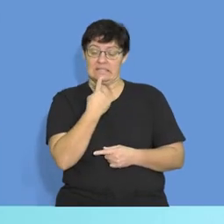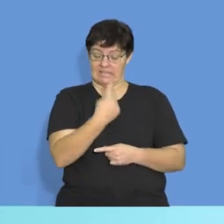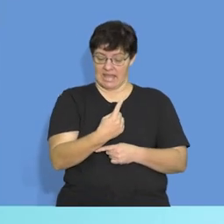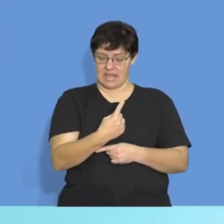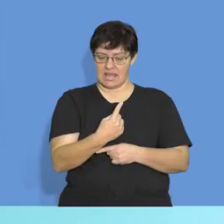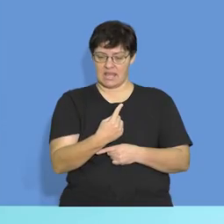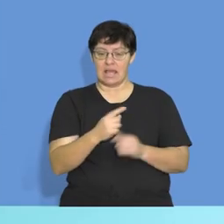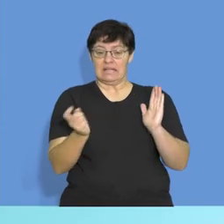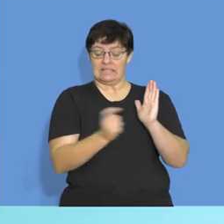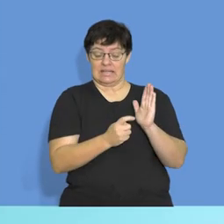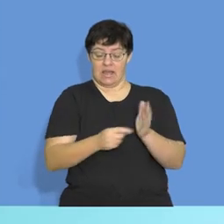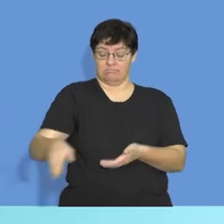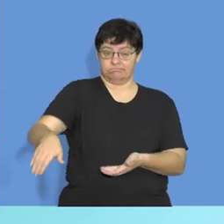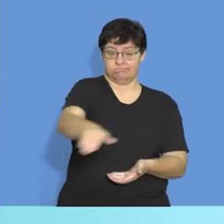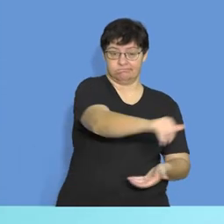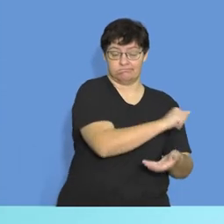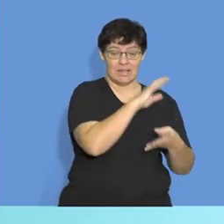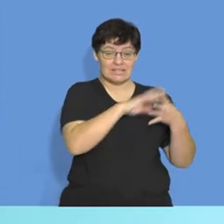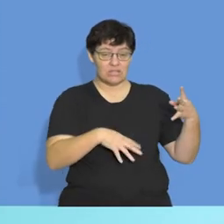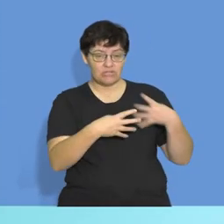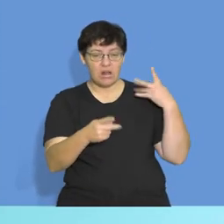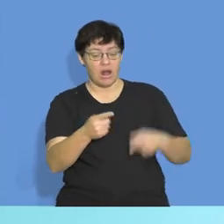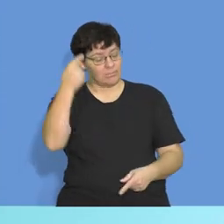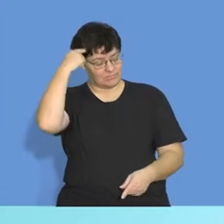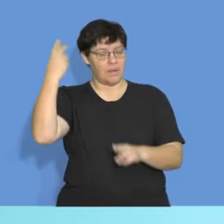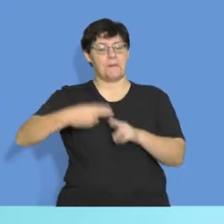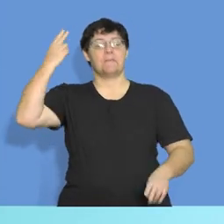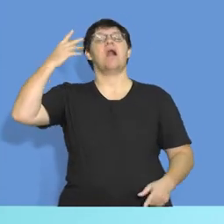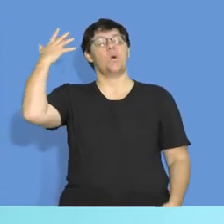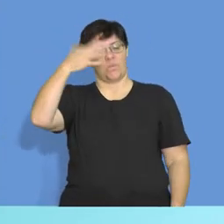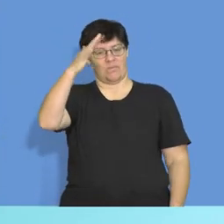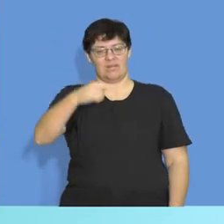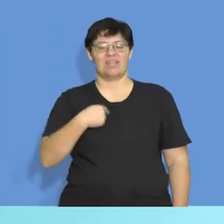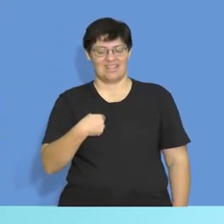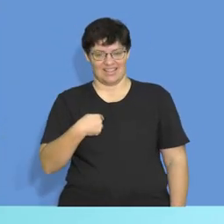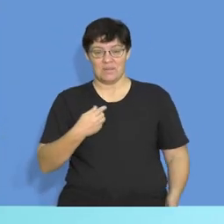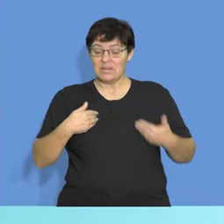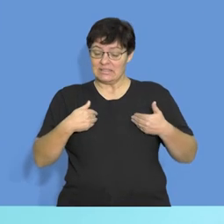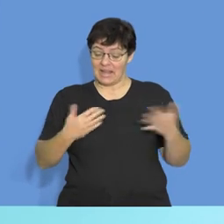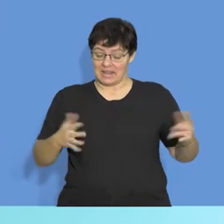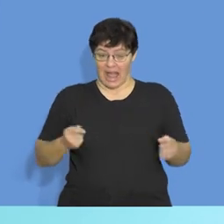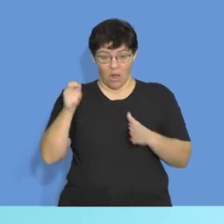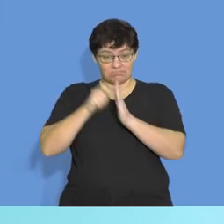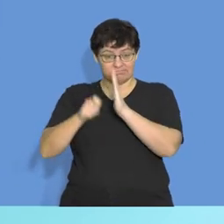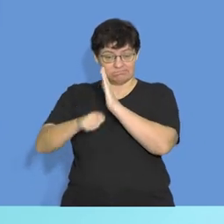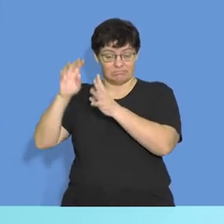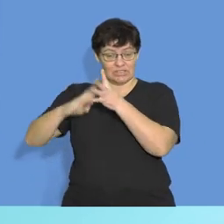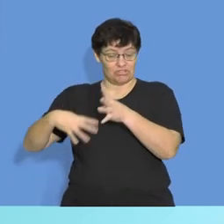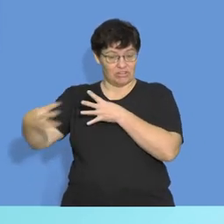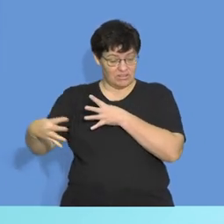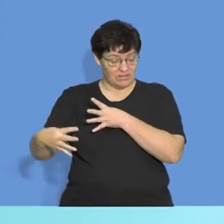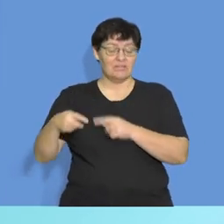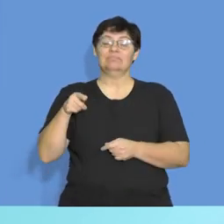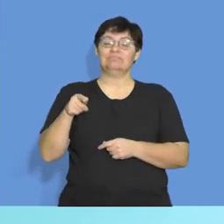towards a data's collection schedule, immediately you know that to start completing that schedule, you